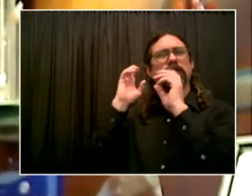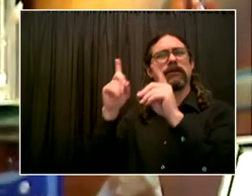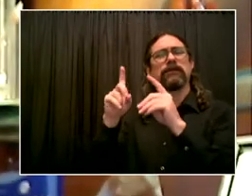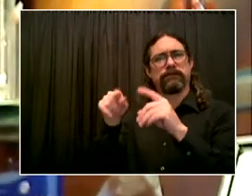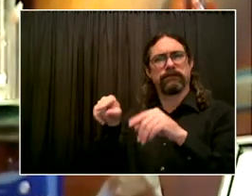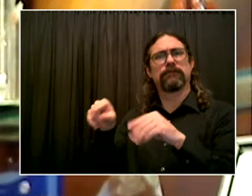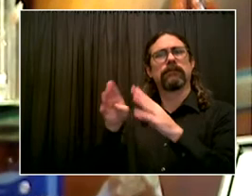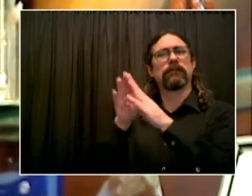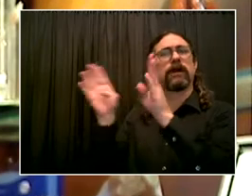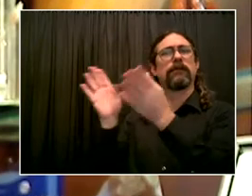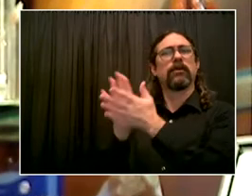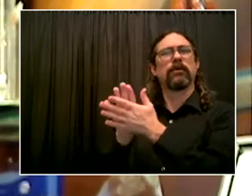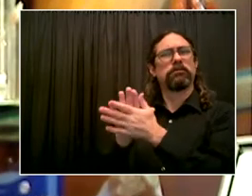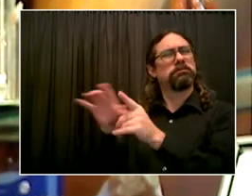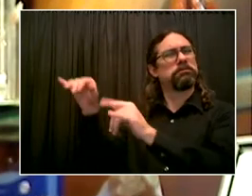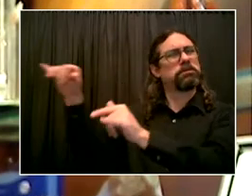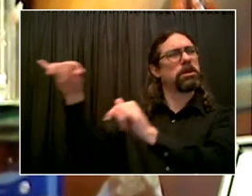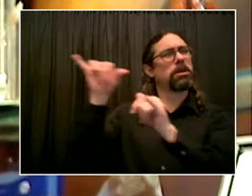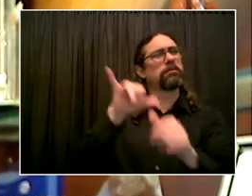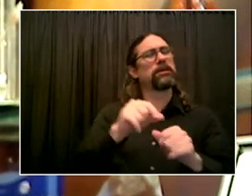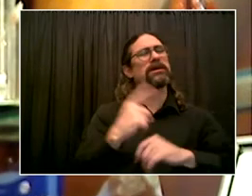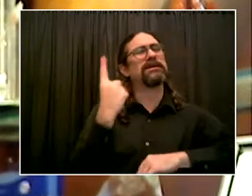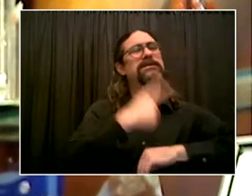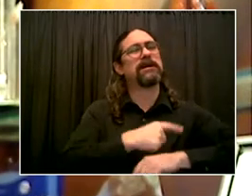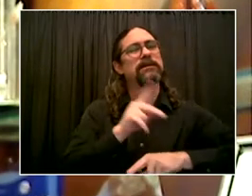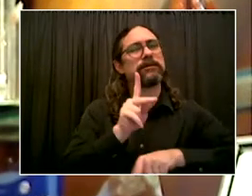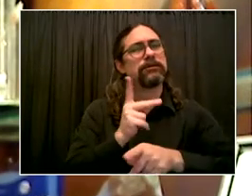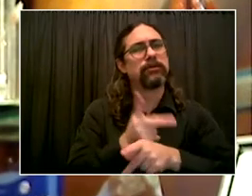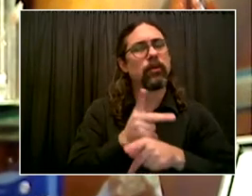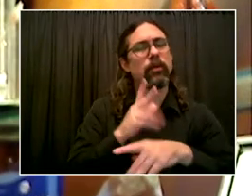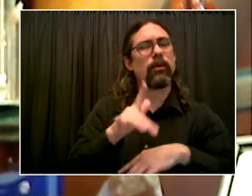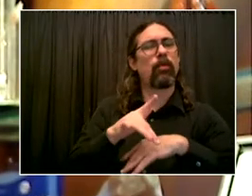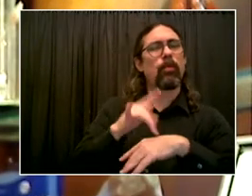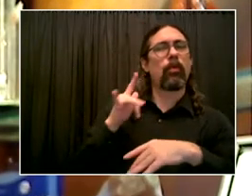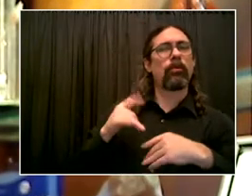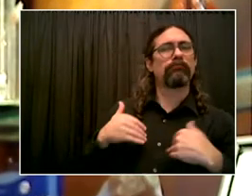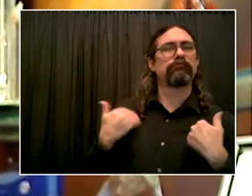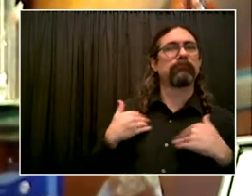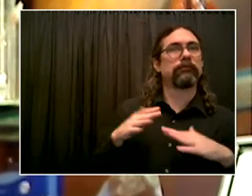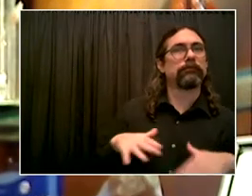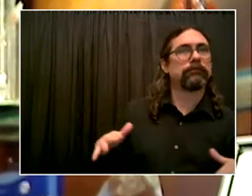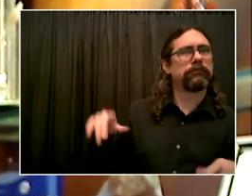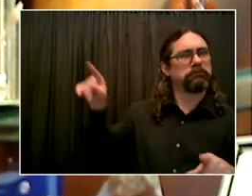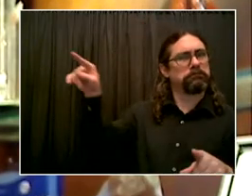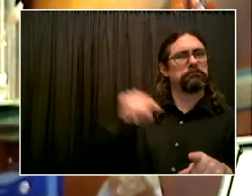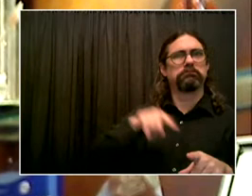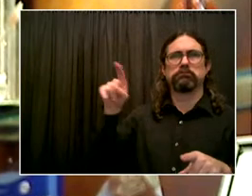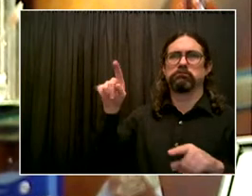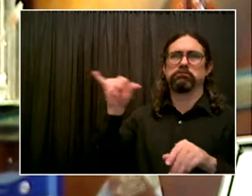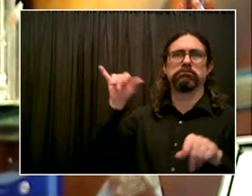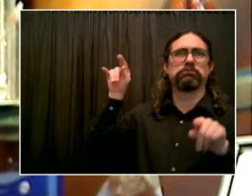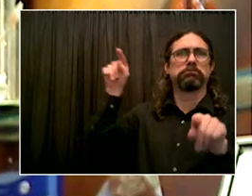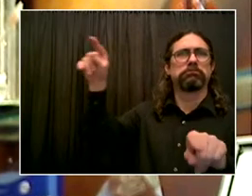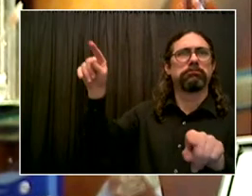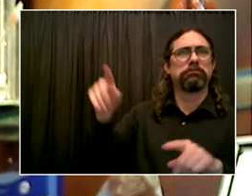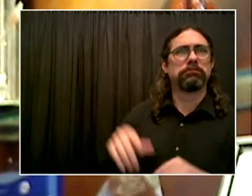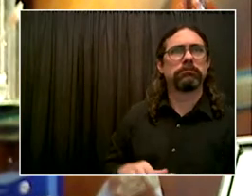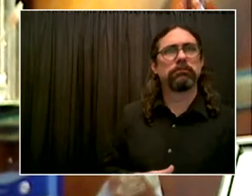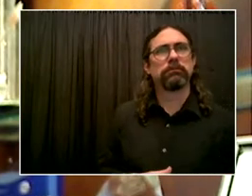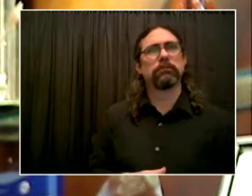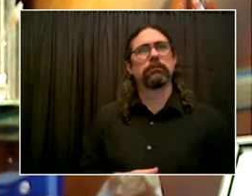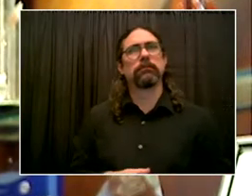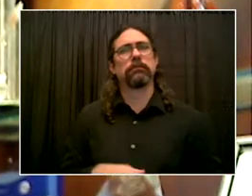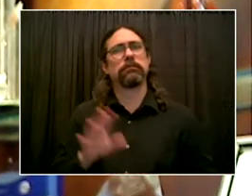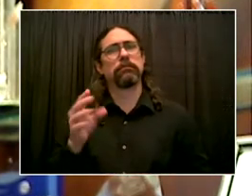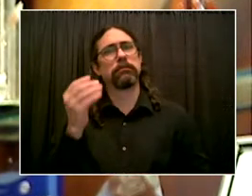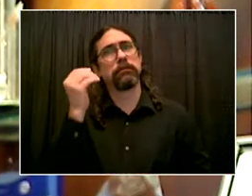forward to continuing to work with you in Queens County, and let me remind everyone once again that Queens continues to lead when it comes to vaccinations. I